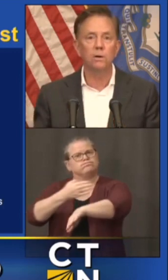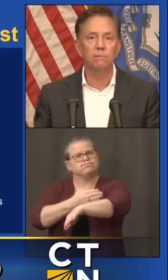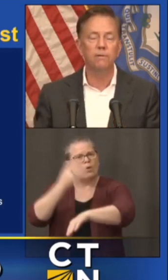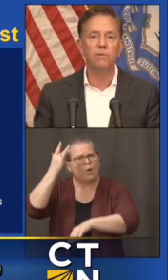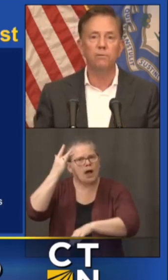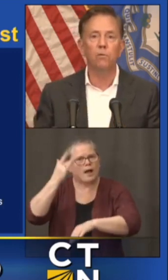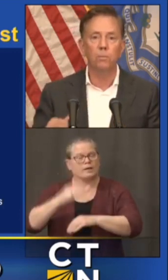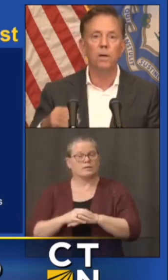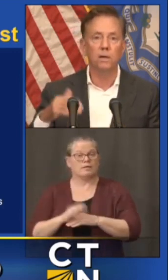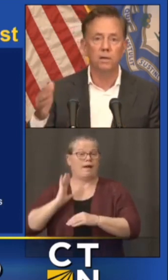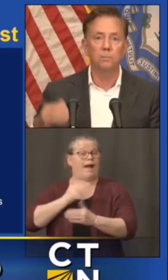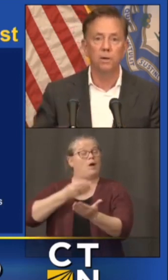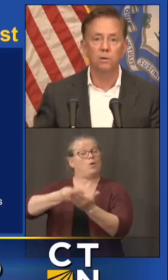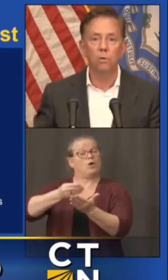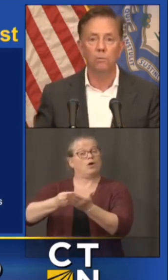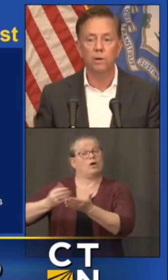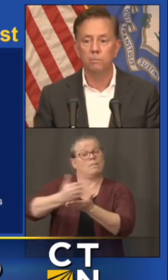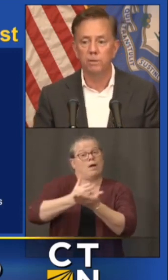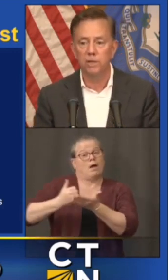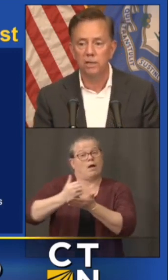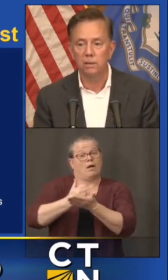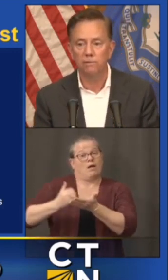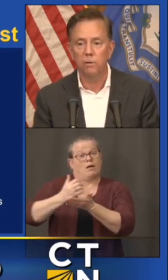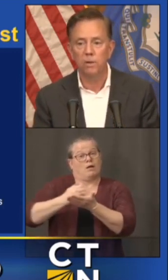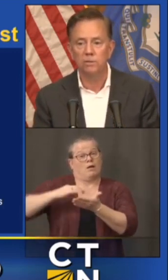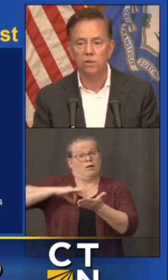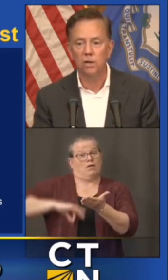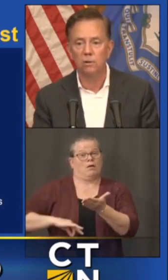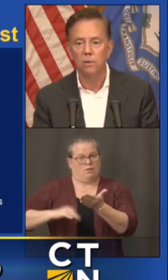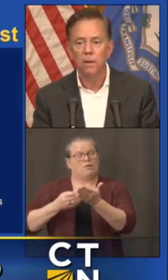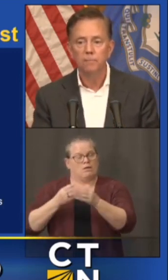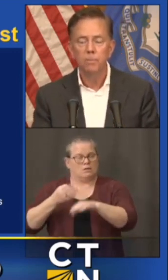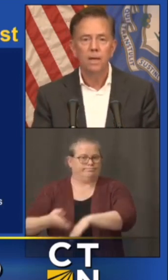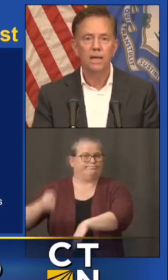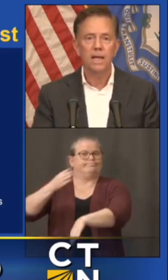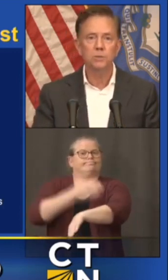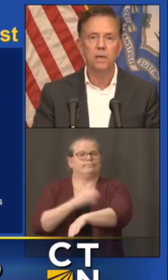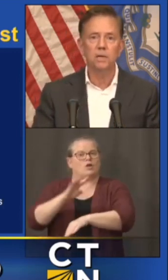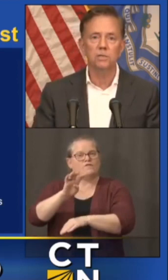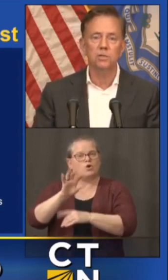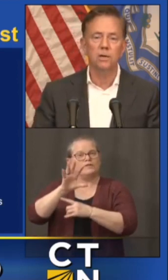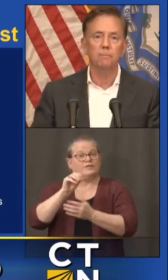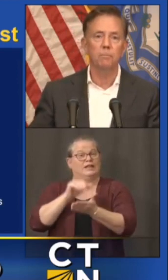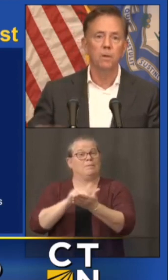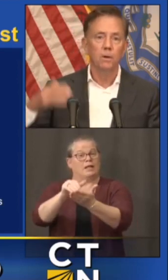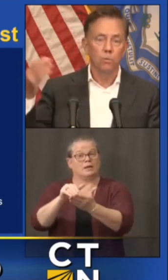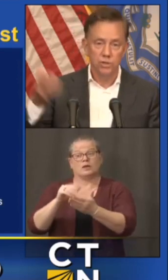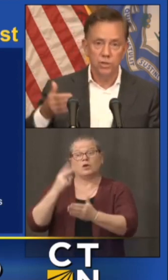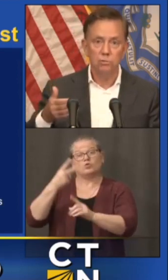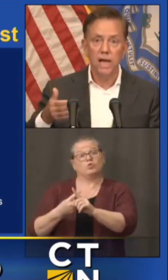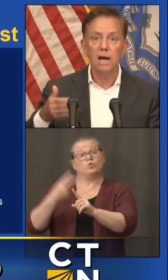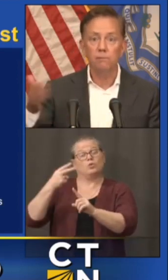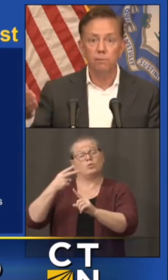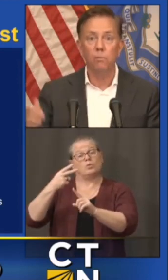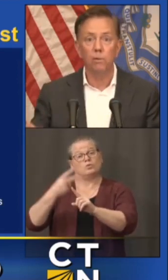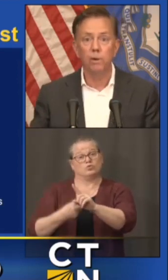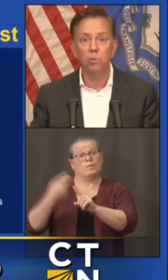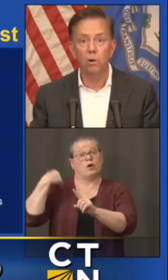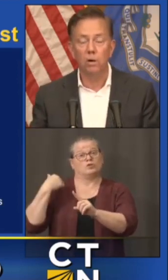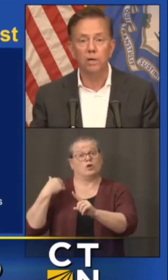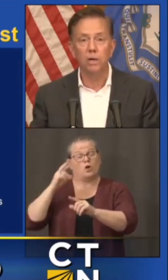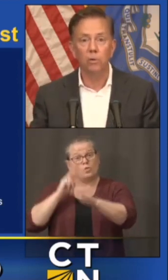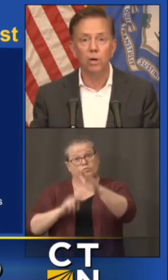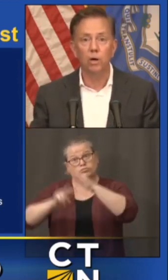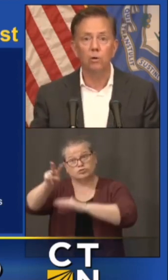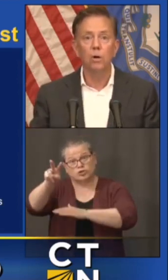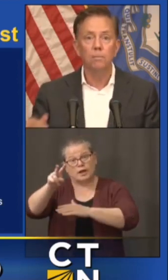454 million compared to what we had projected a few months ago and that's because um we're still down from where we